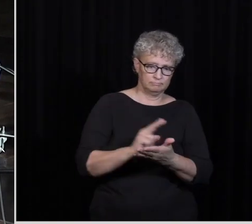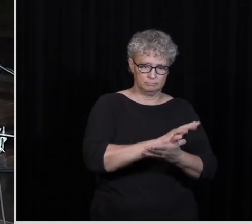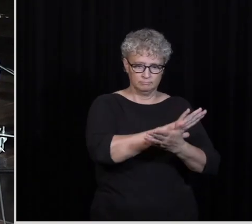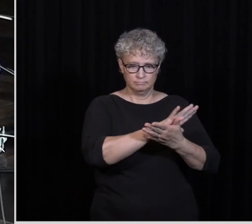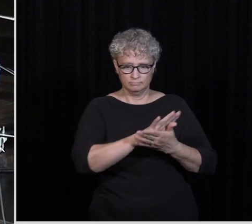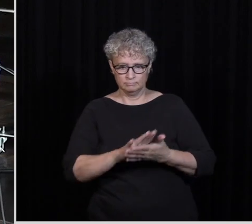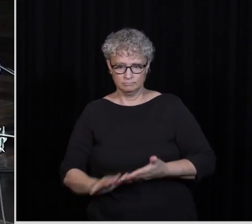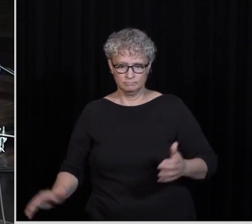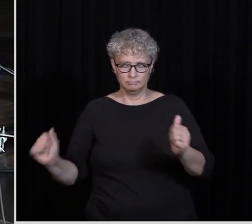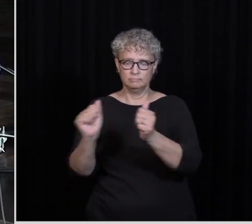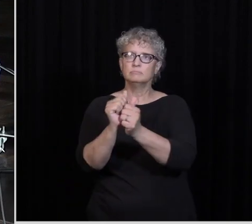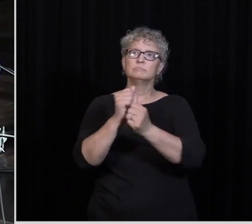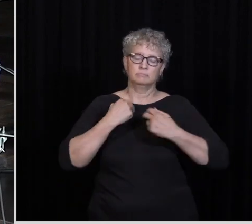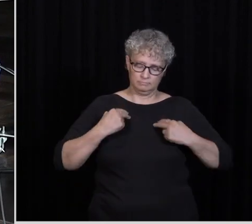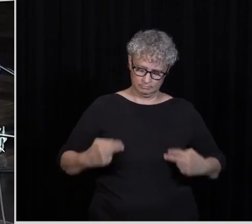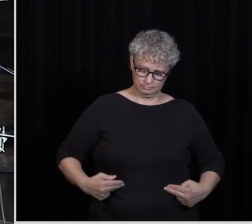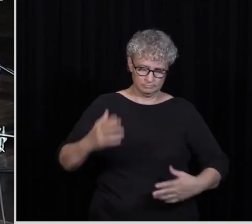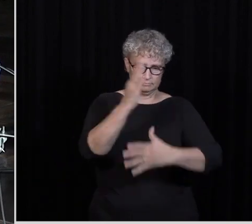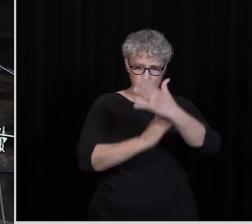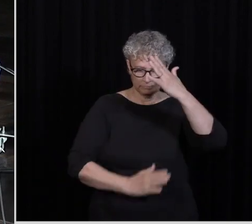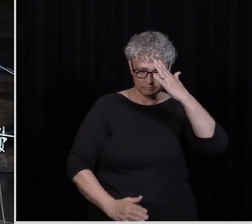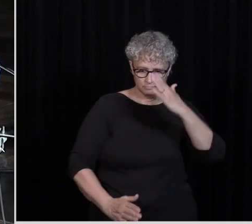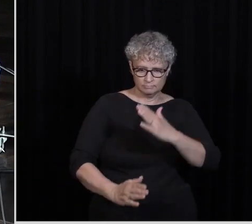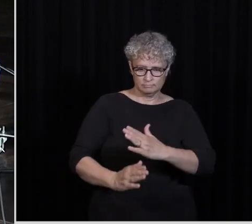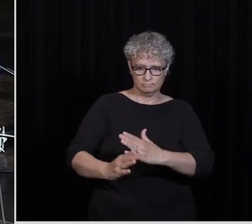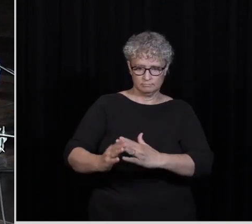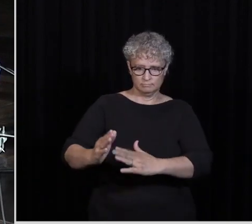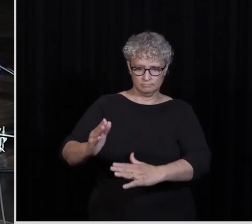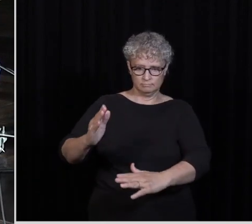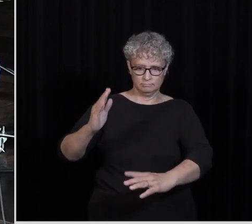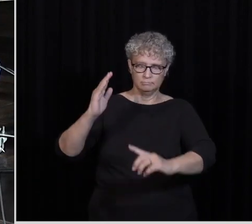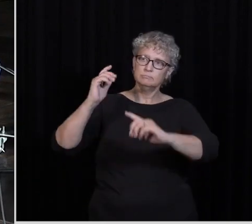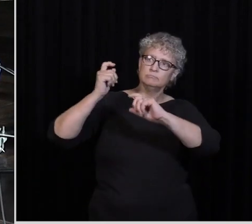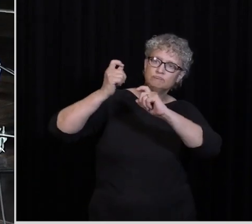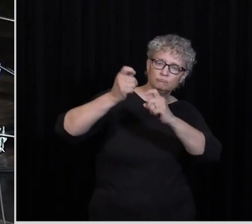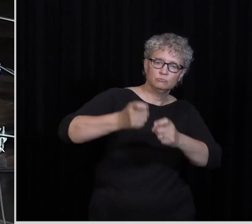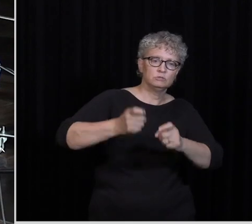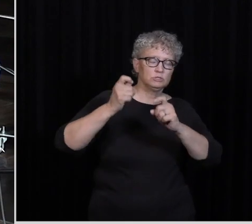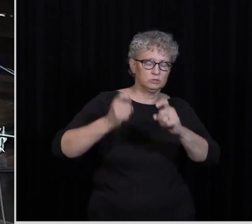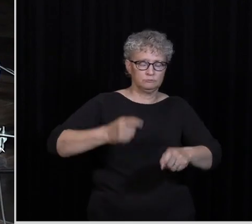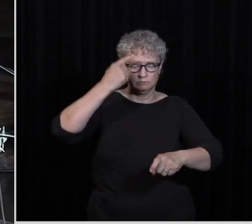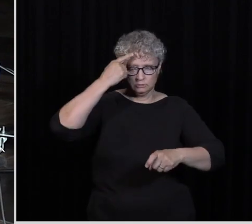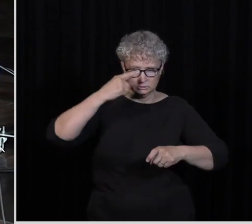Holiness with human hands Treasure for the